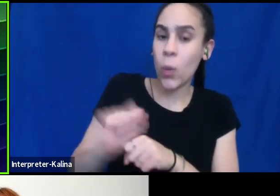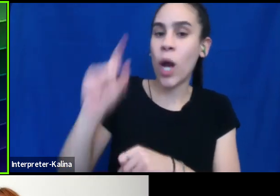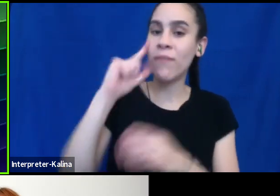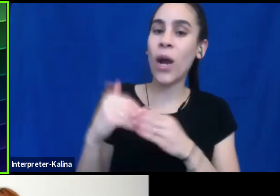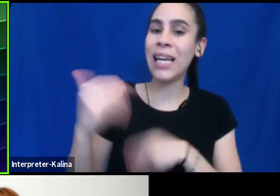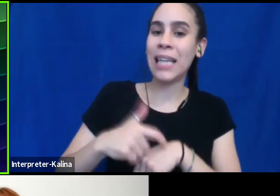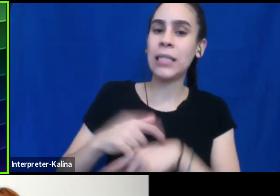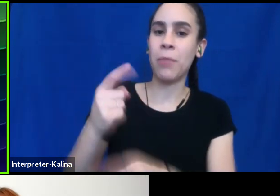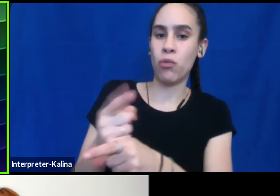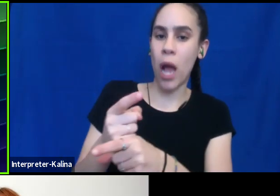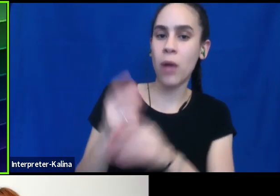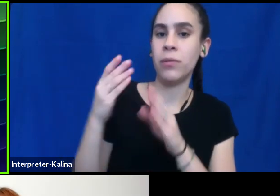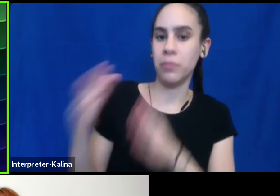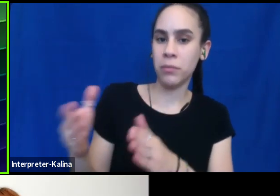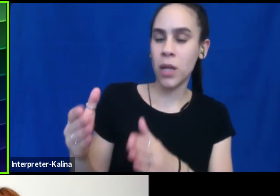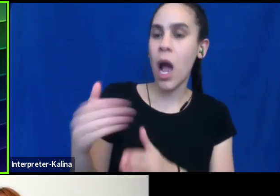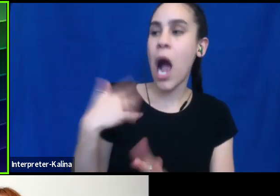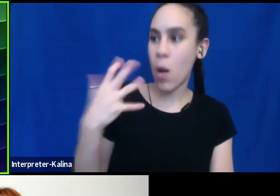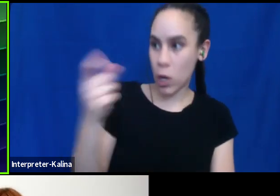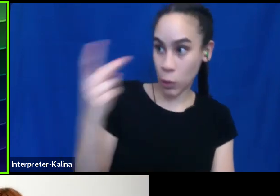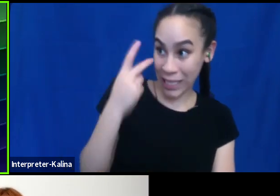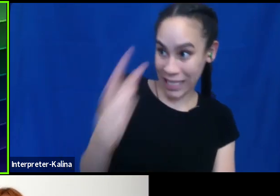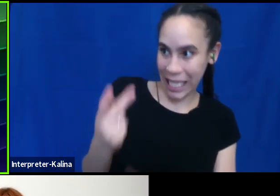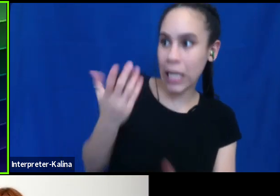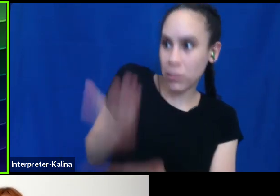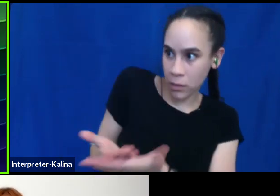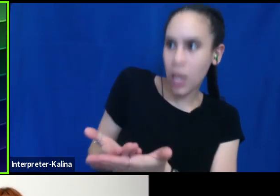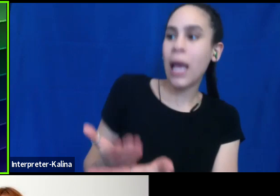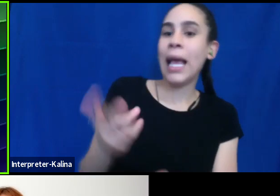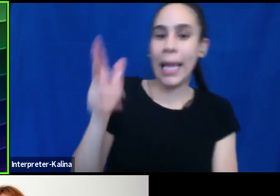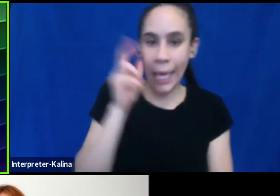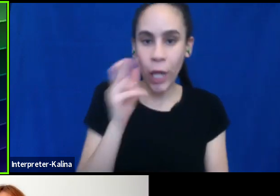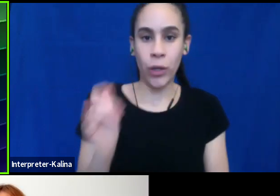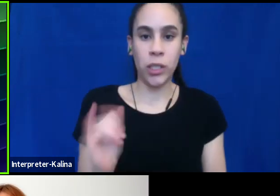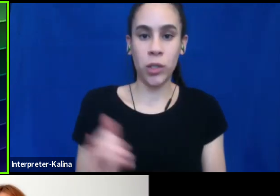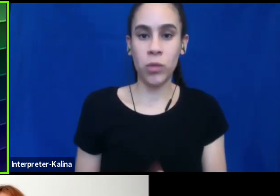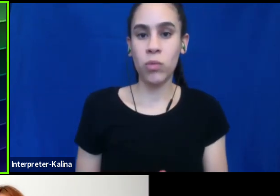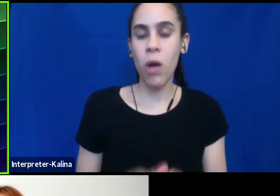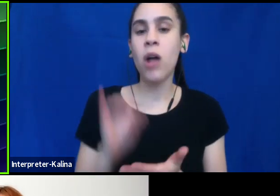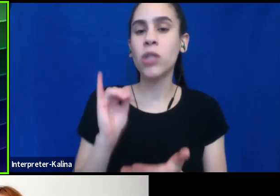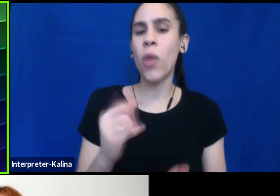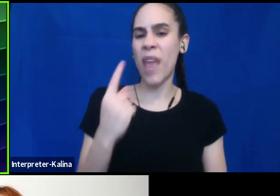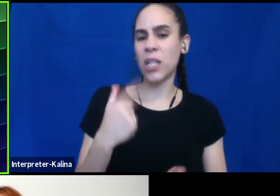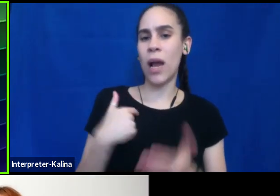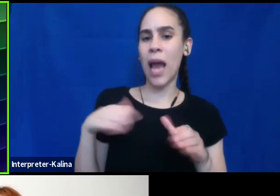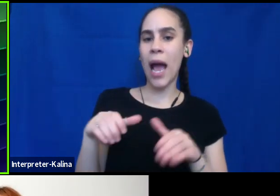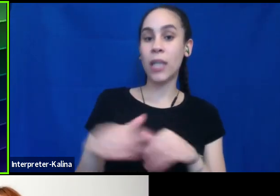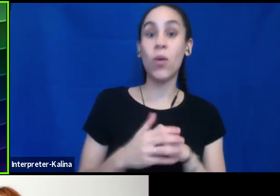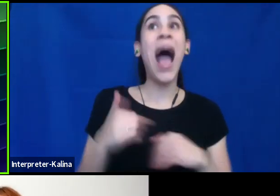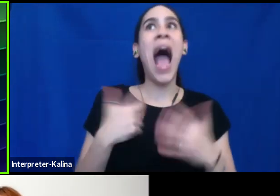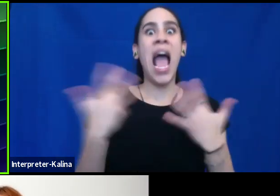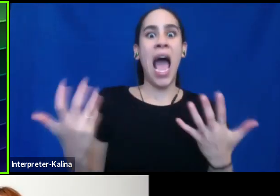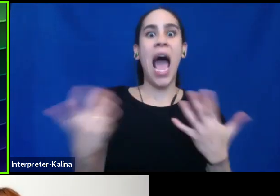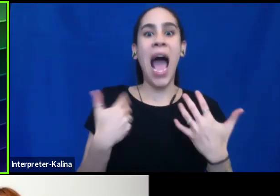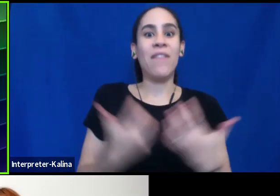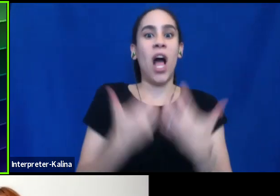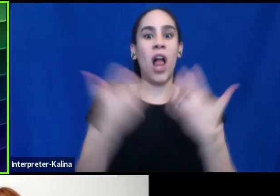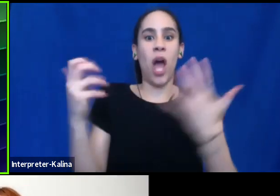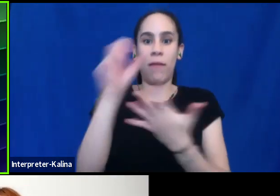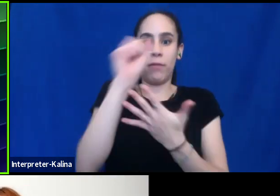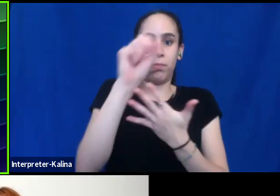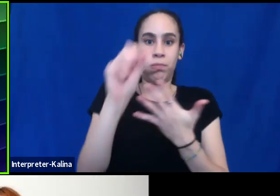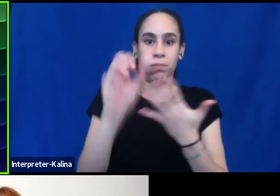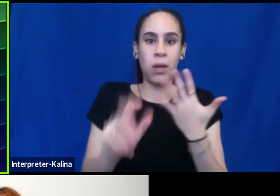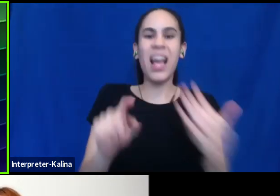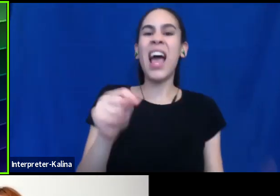And I want them to see that and hear that. Um, so that's one of the, that's one of the things that I, I do. Um, I have a lot of tips cause I find singular they